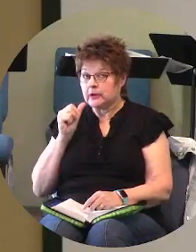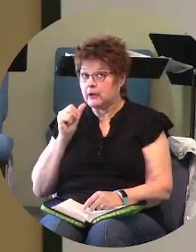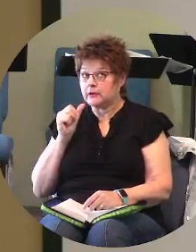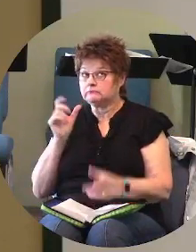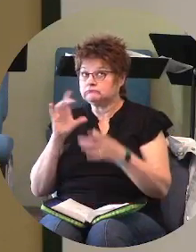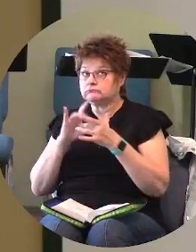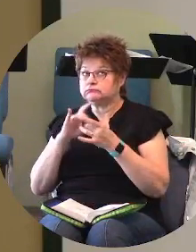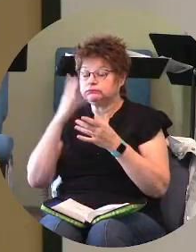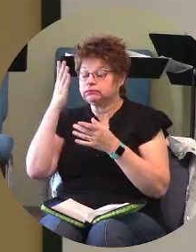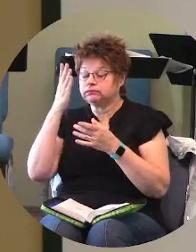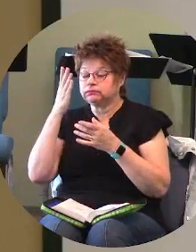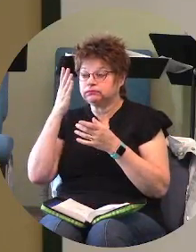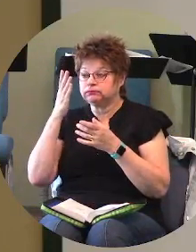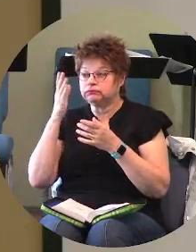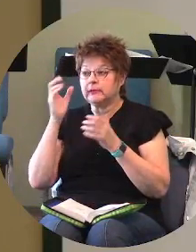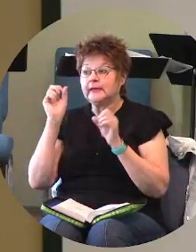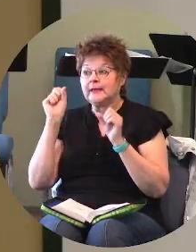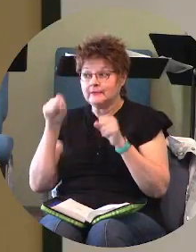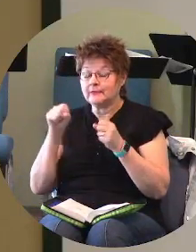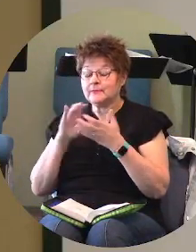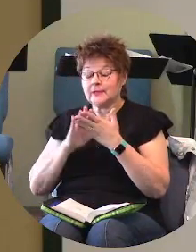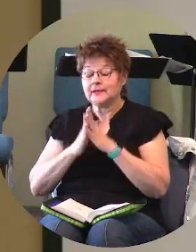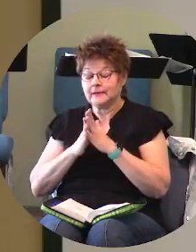they could be his kids